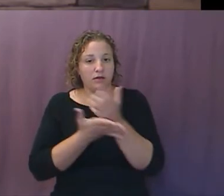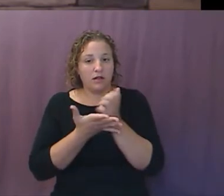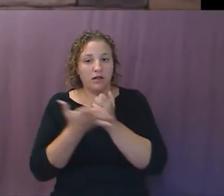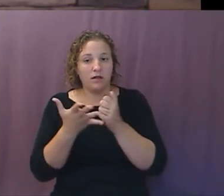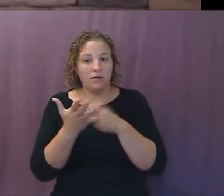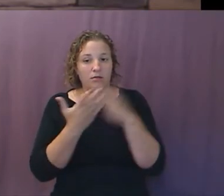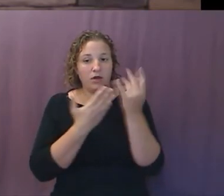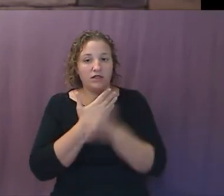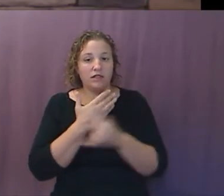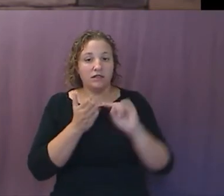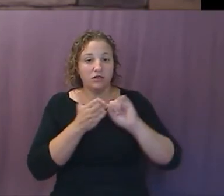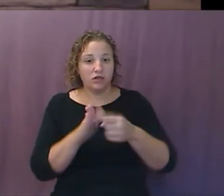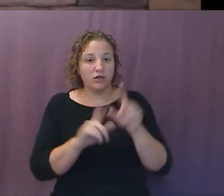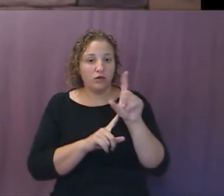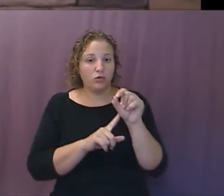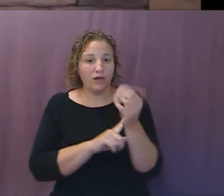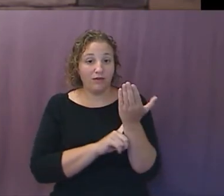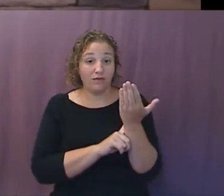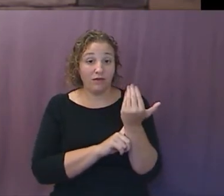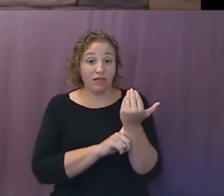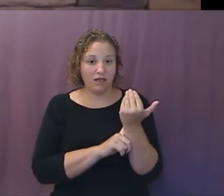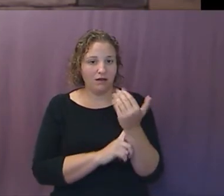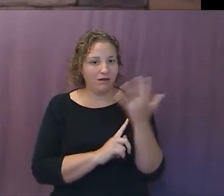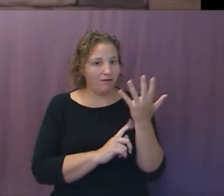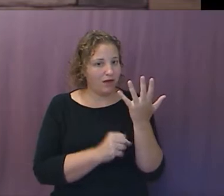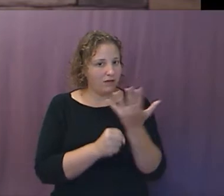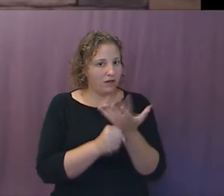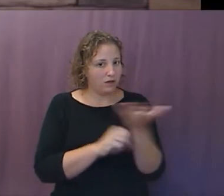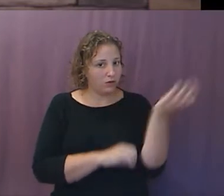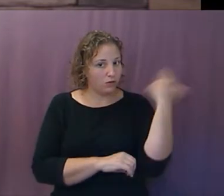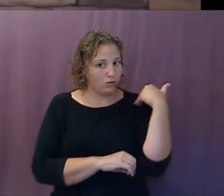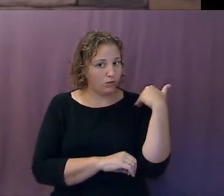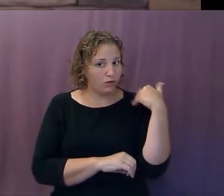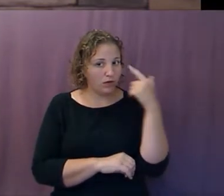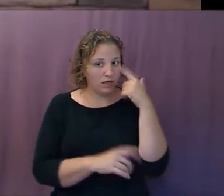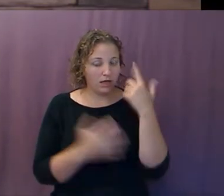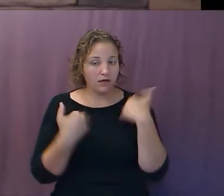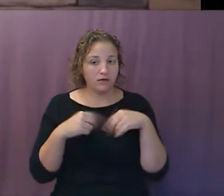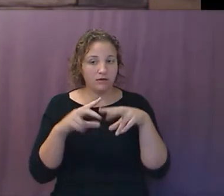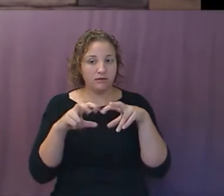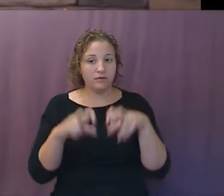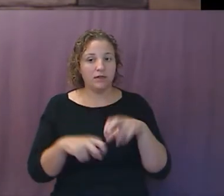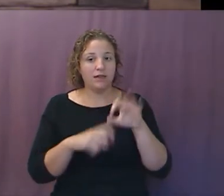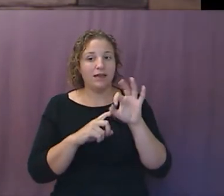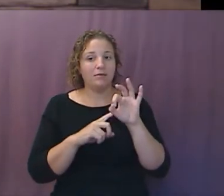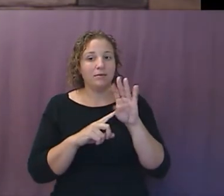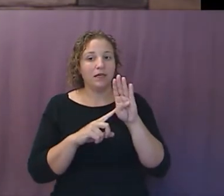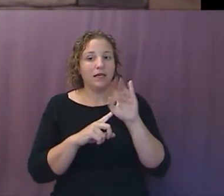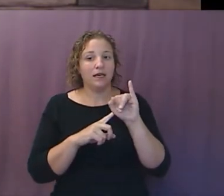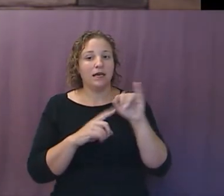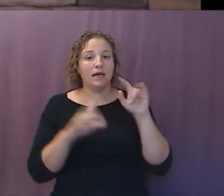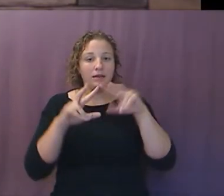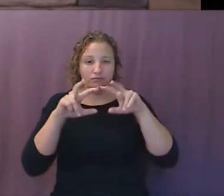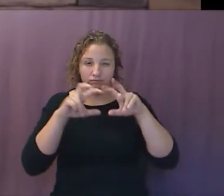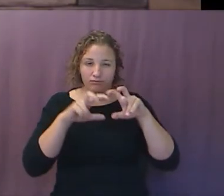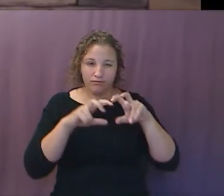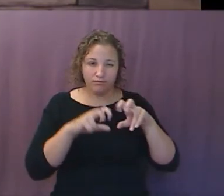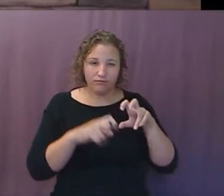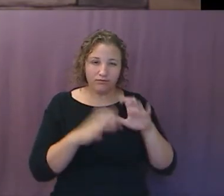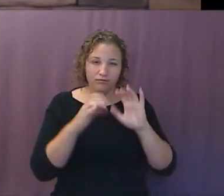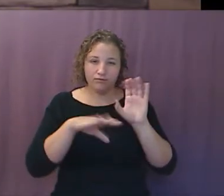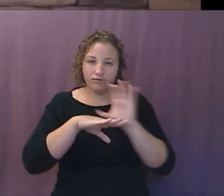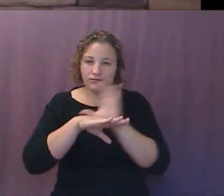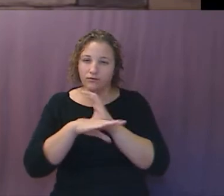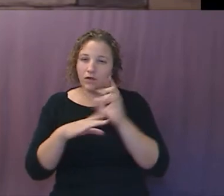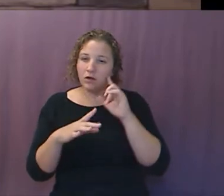Five years ago. It was run by an FBI hacking unit in Quantico, the Operational Technology Division,